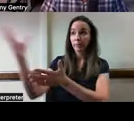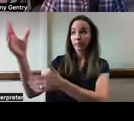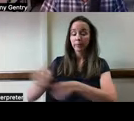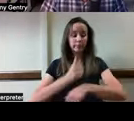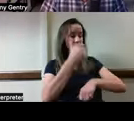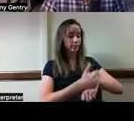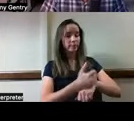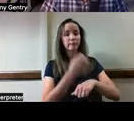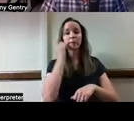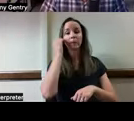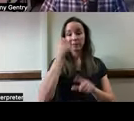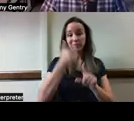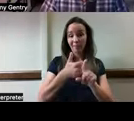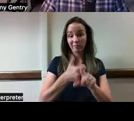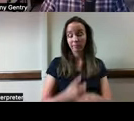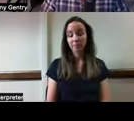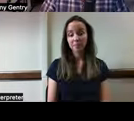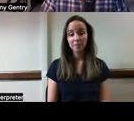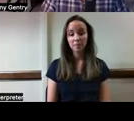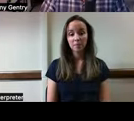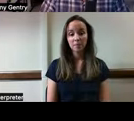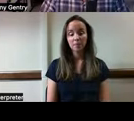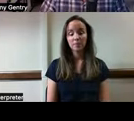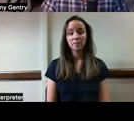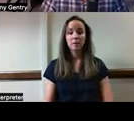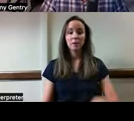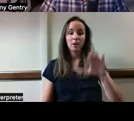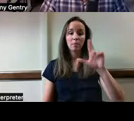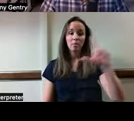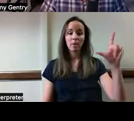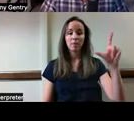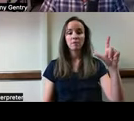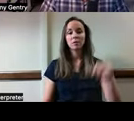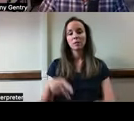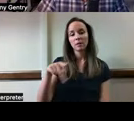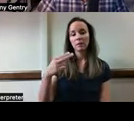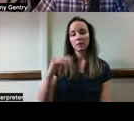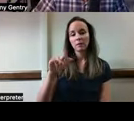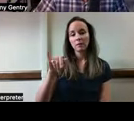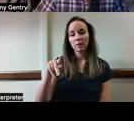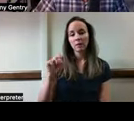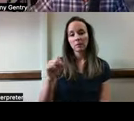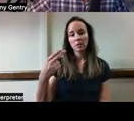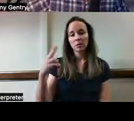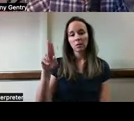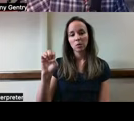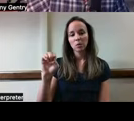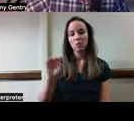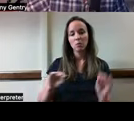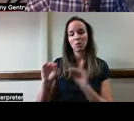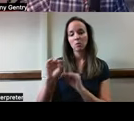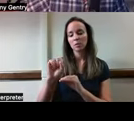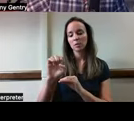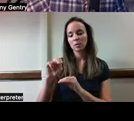monitoring system at home. On the upper left is the Phillips Hue motion sensor that could be Velcro to a wall